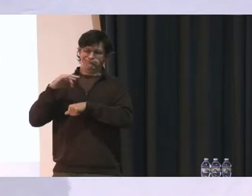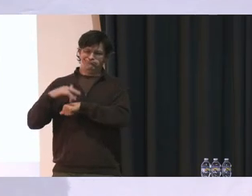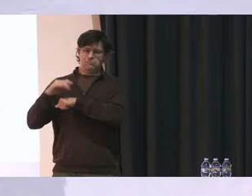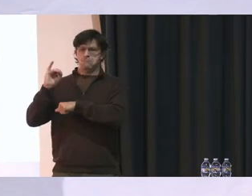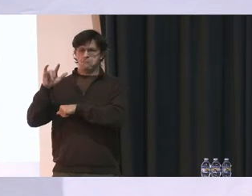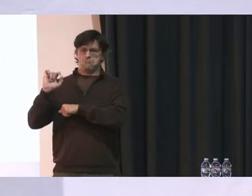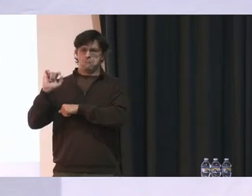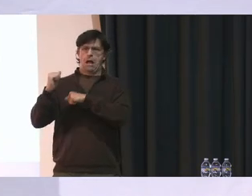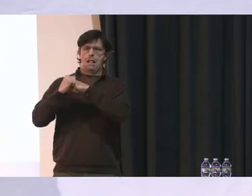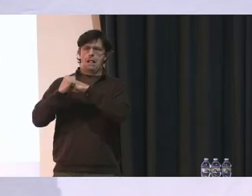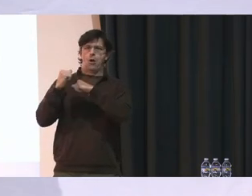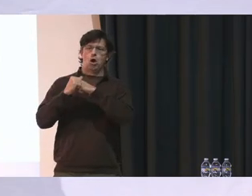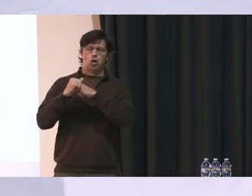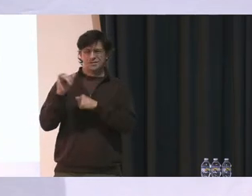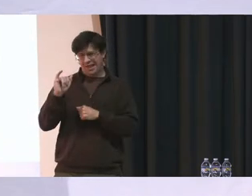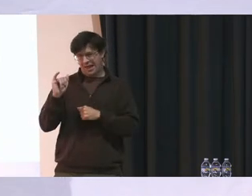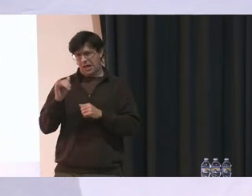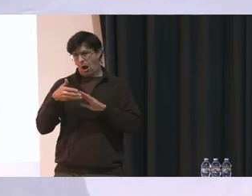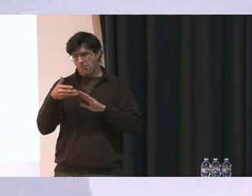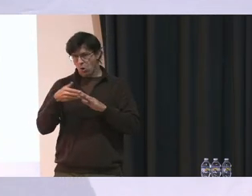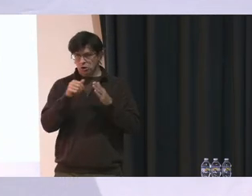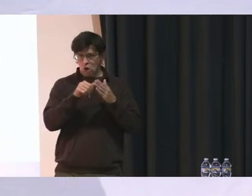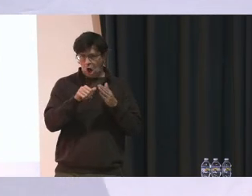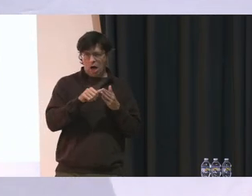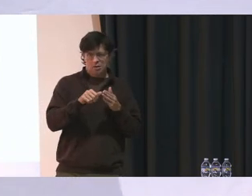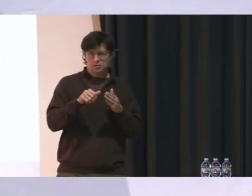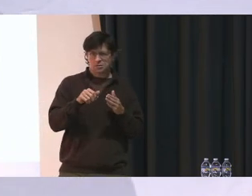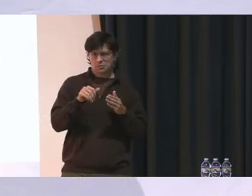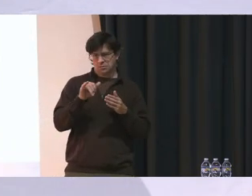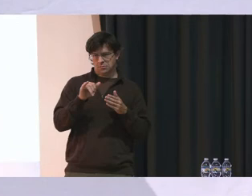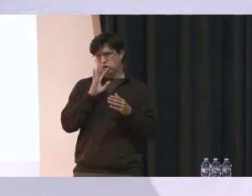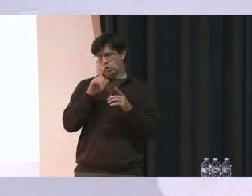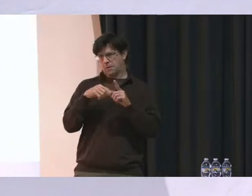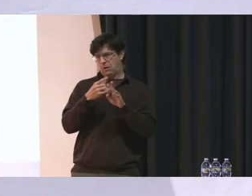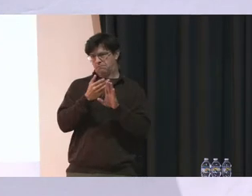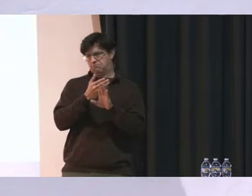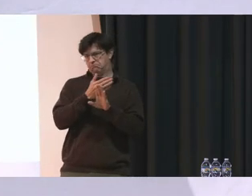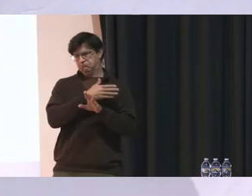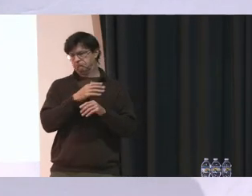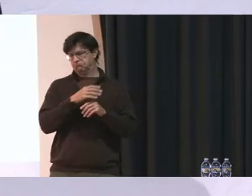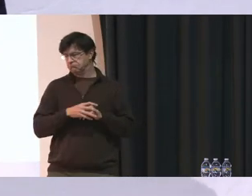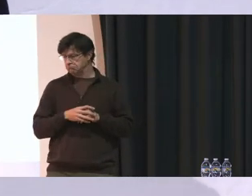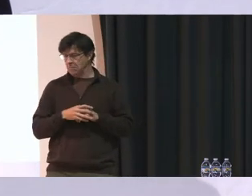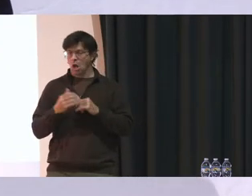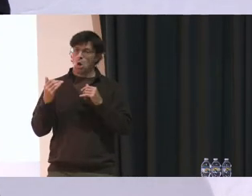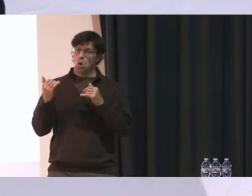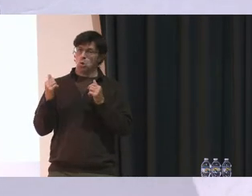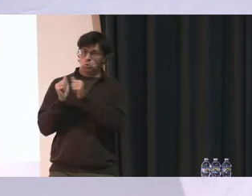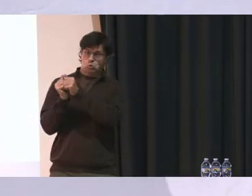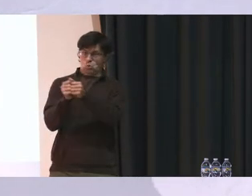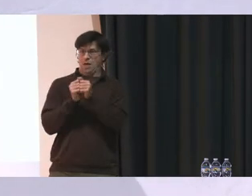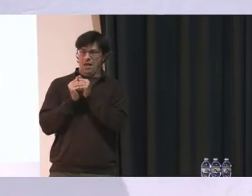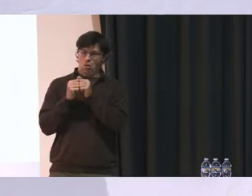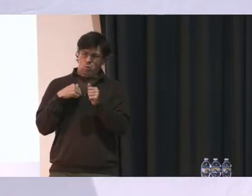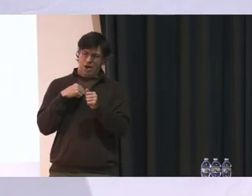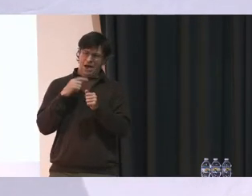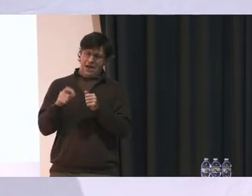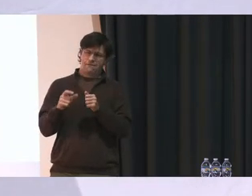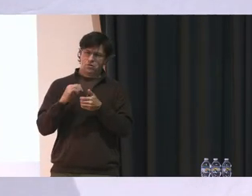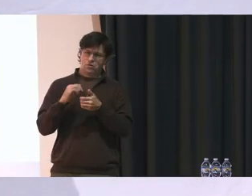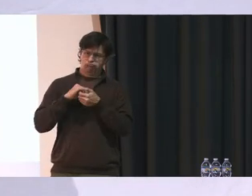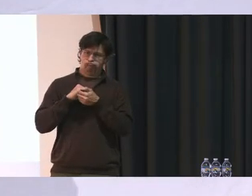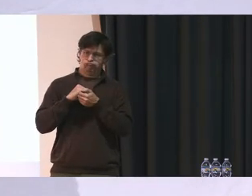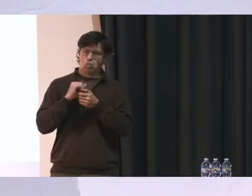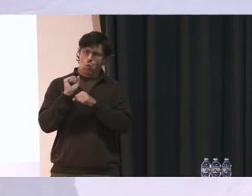including the operations audit that I talked a little bit about earlier. Together, we have to work and we will